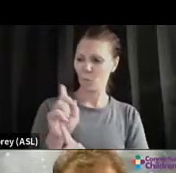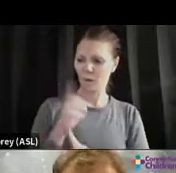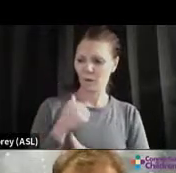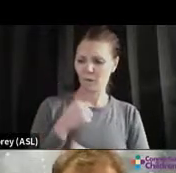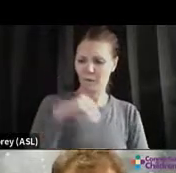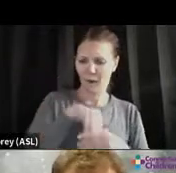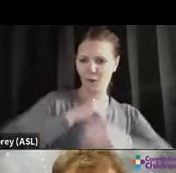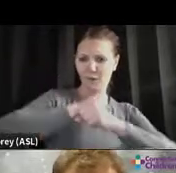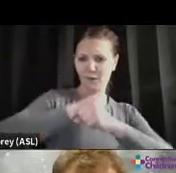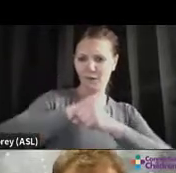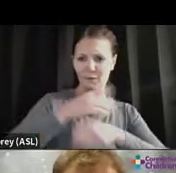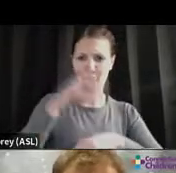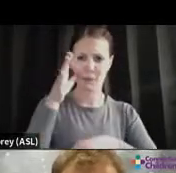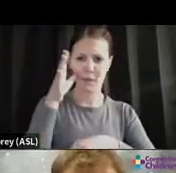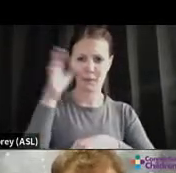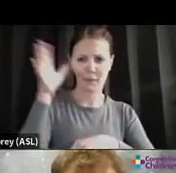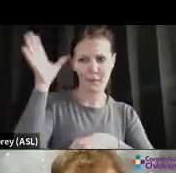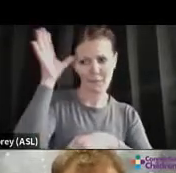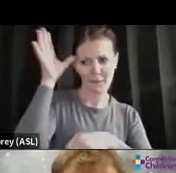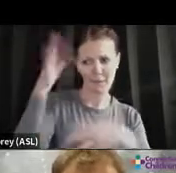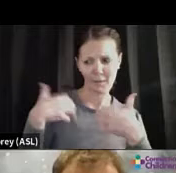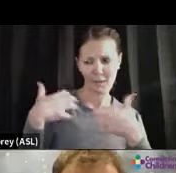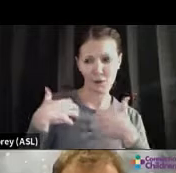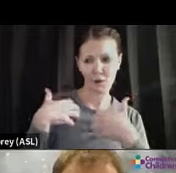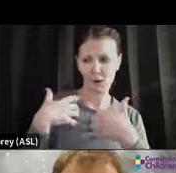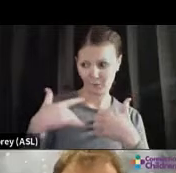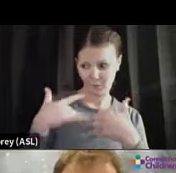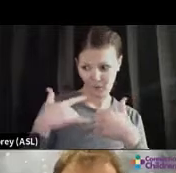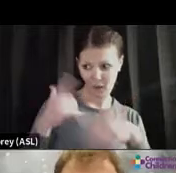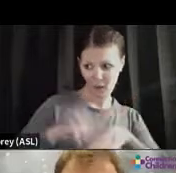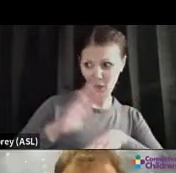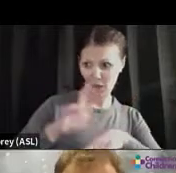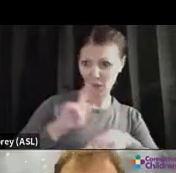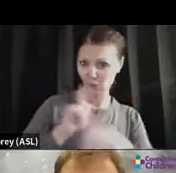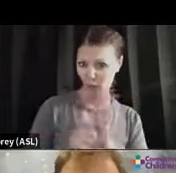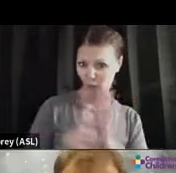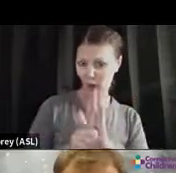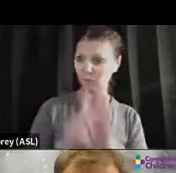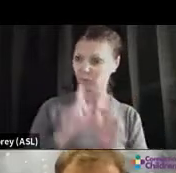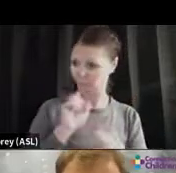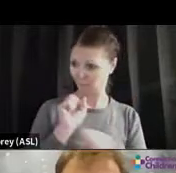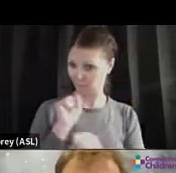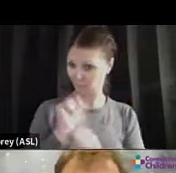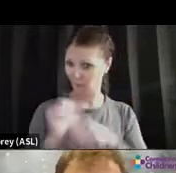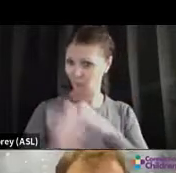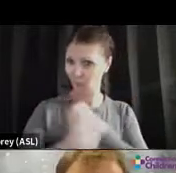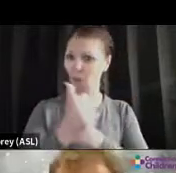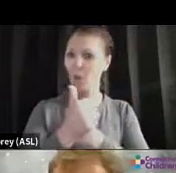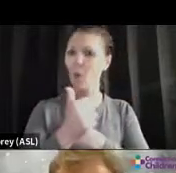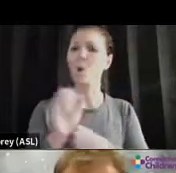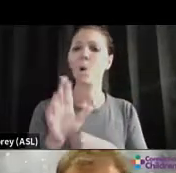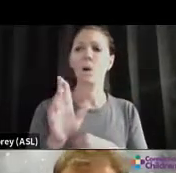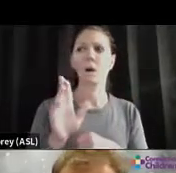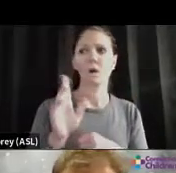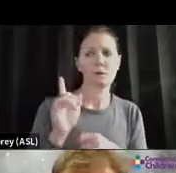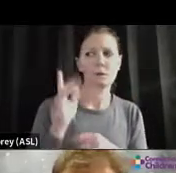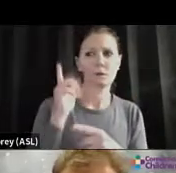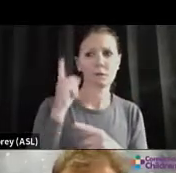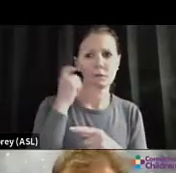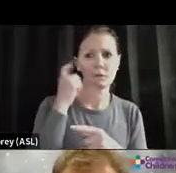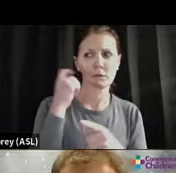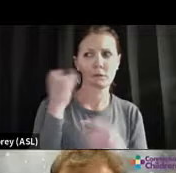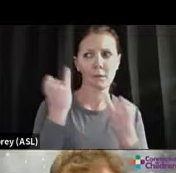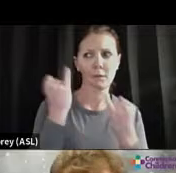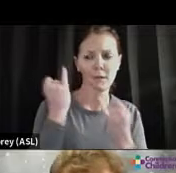bear? Is an alarm going off? Is there really a threat? Or is it the illusion or feeling of a threat? But when we check, there is no